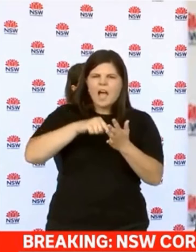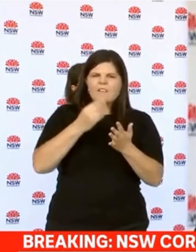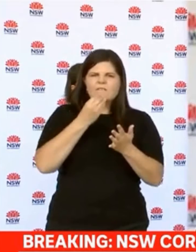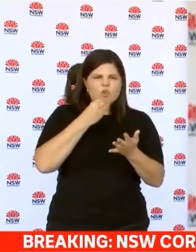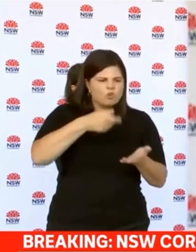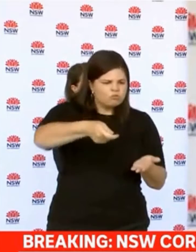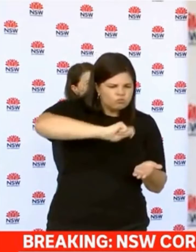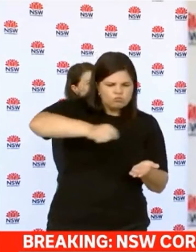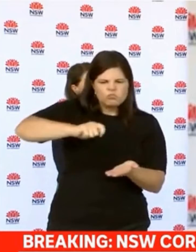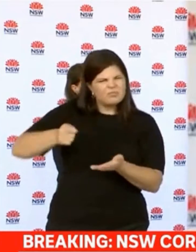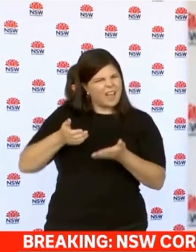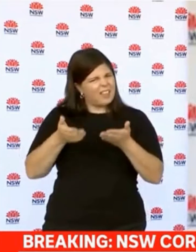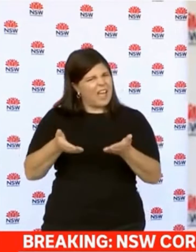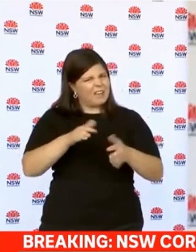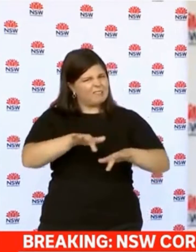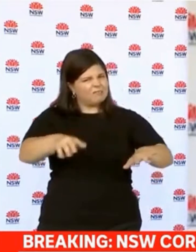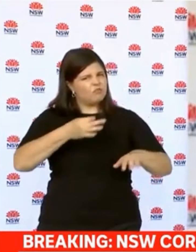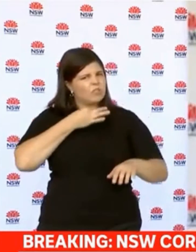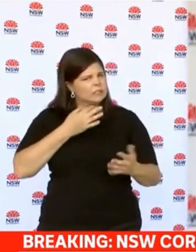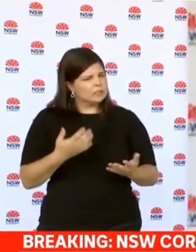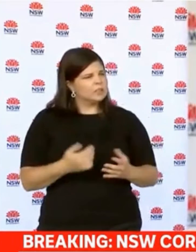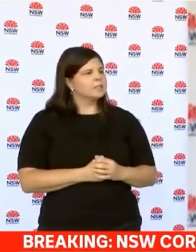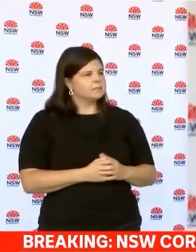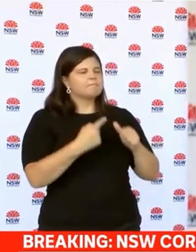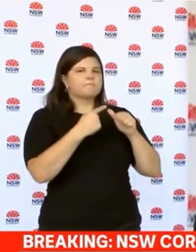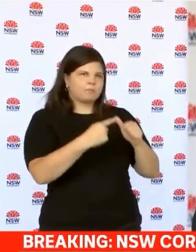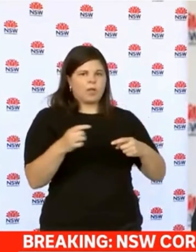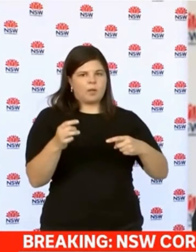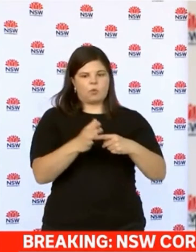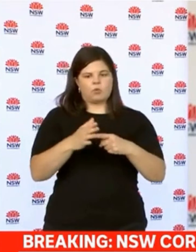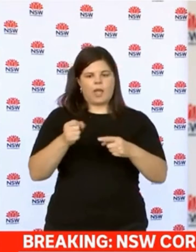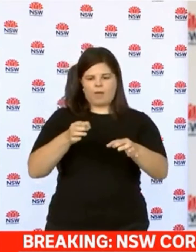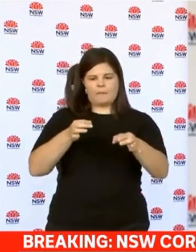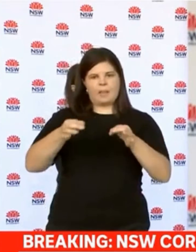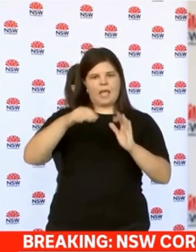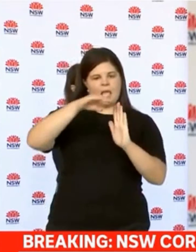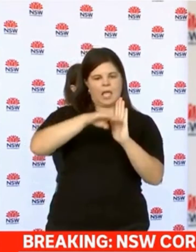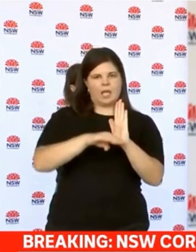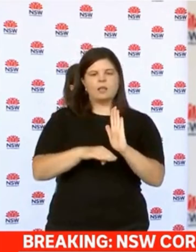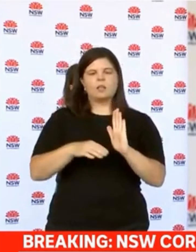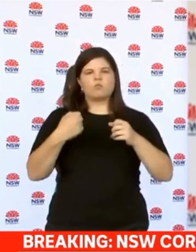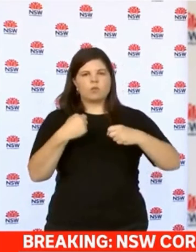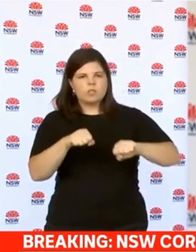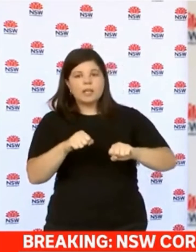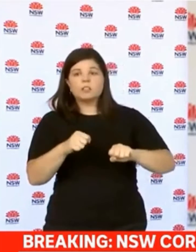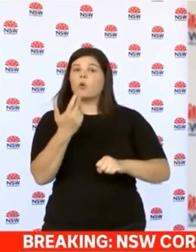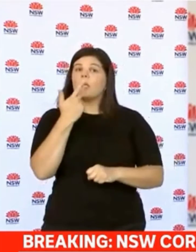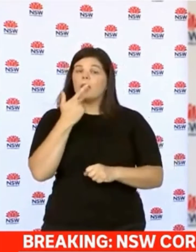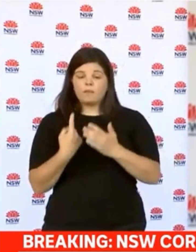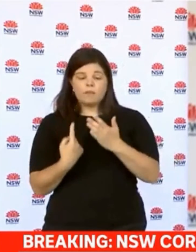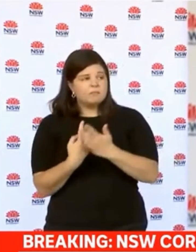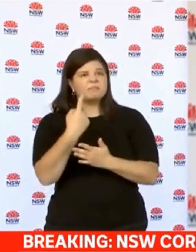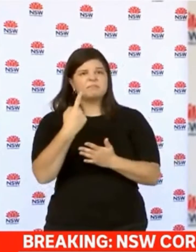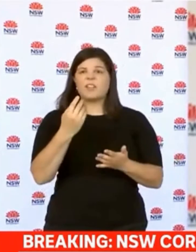The important thing is that there are plans so that the public are protected and so anything where there might be exposure